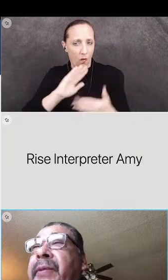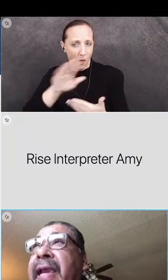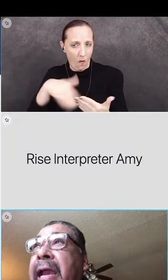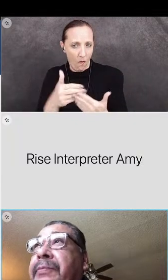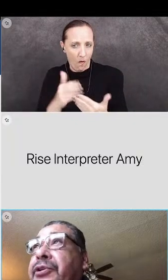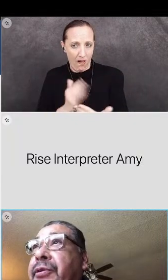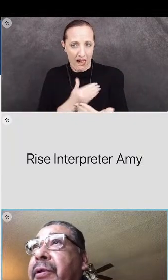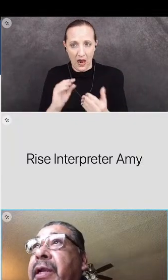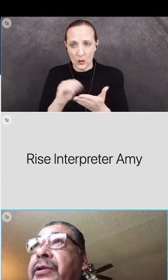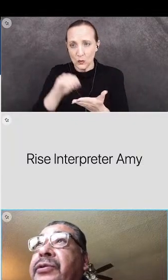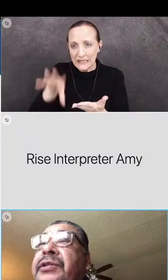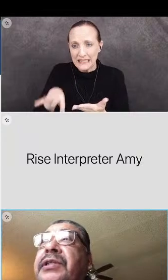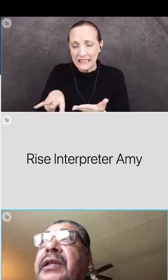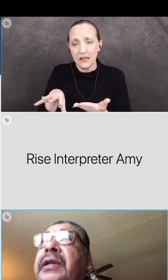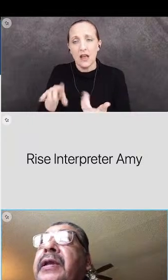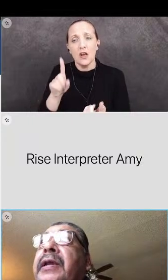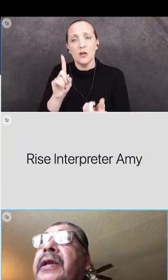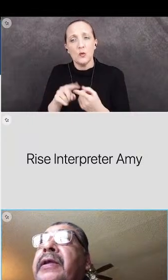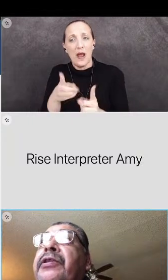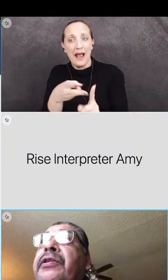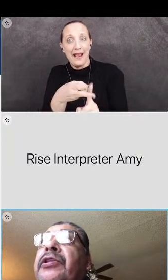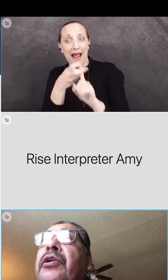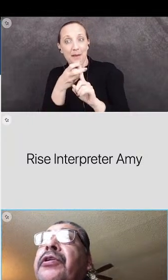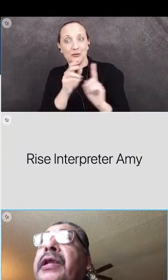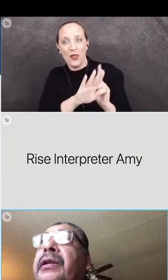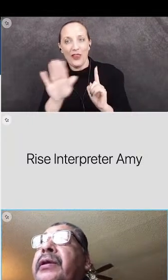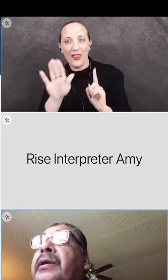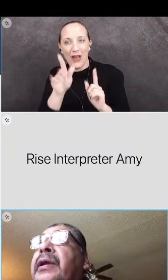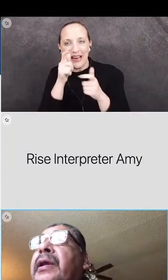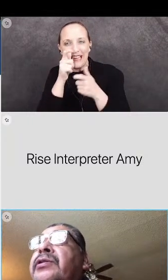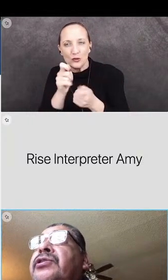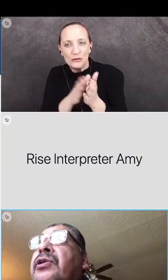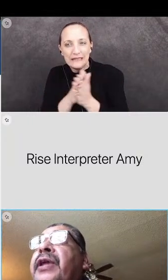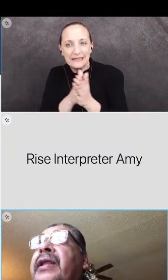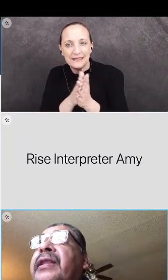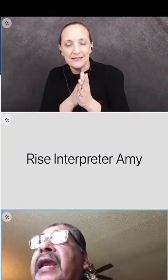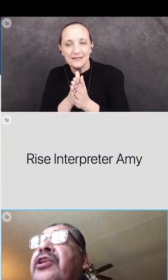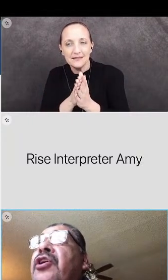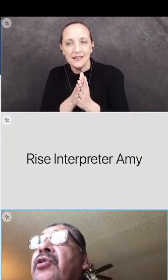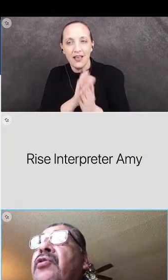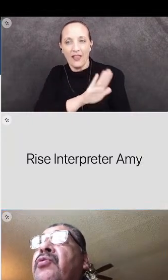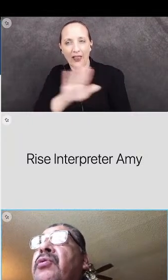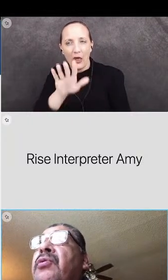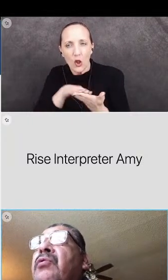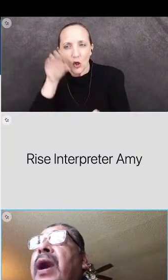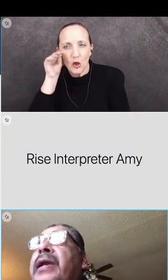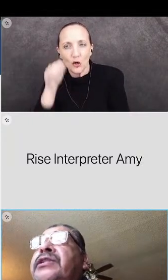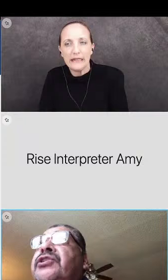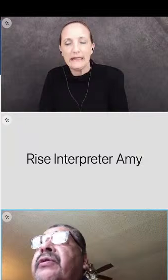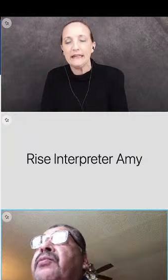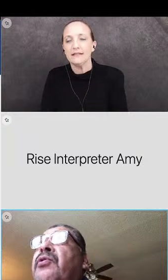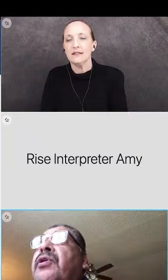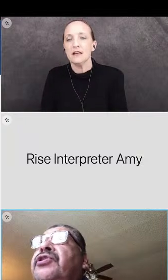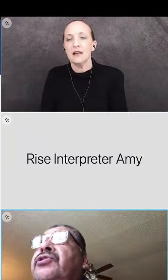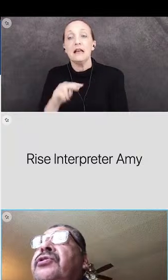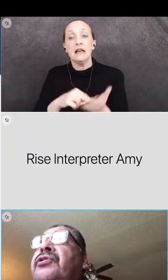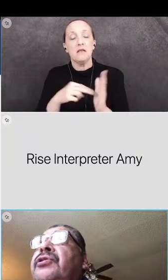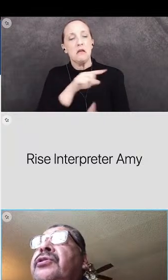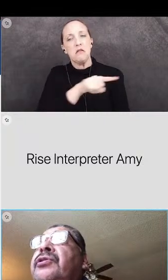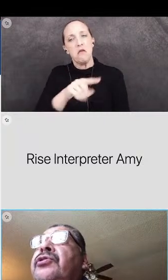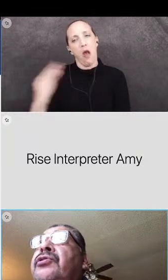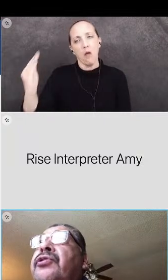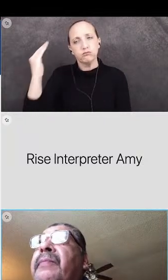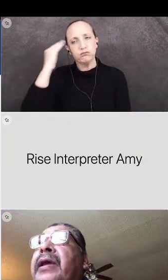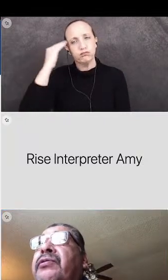so that we can capture their interest in their learning. So that they know why it's so important